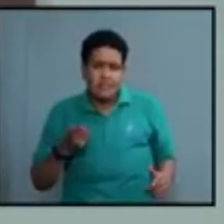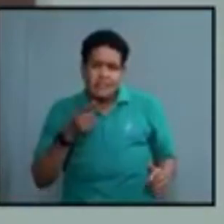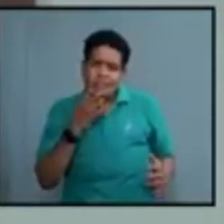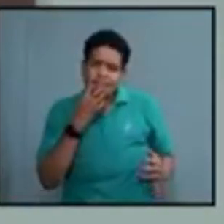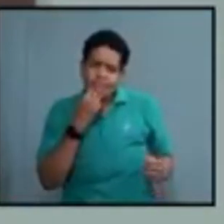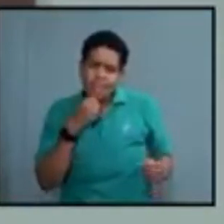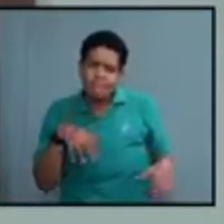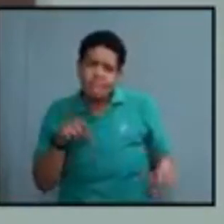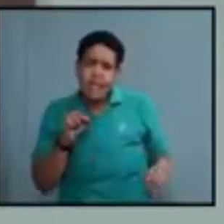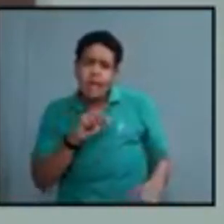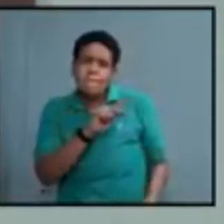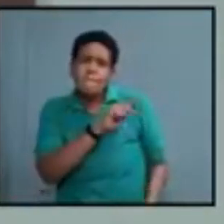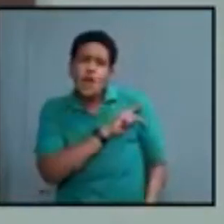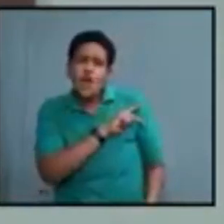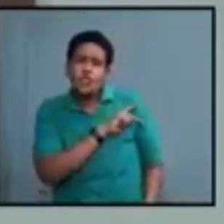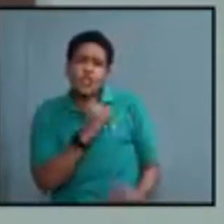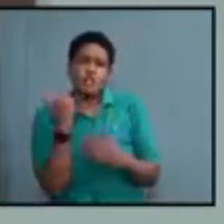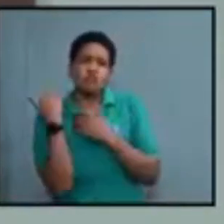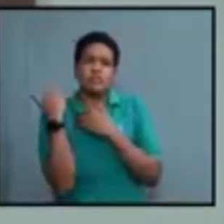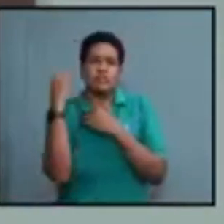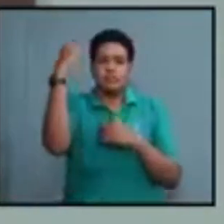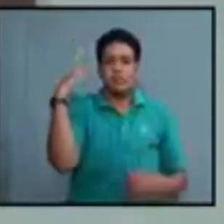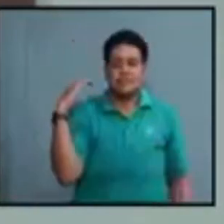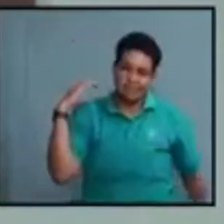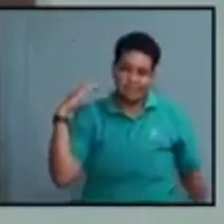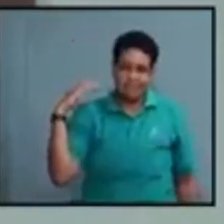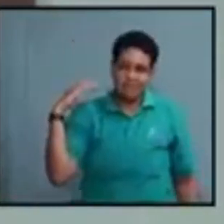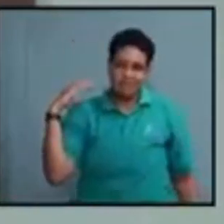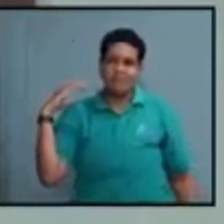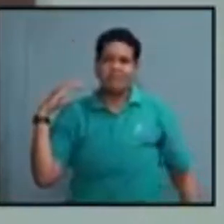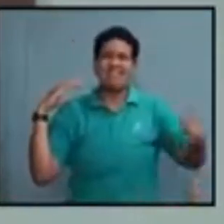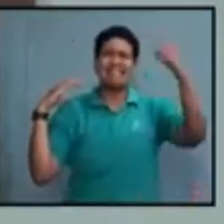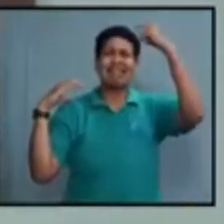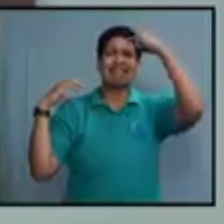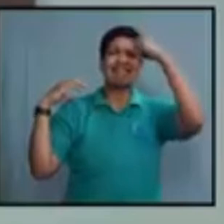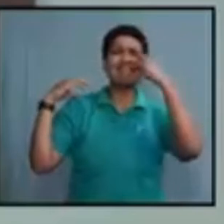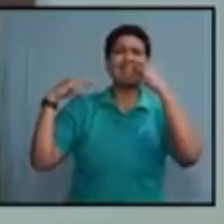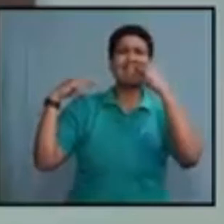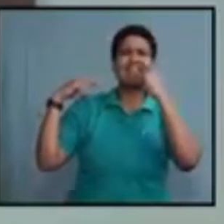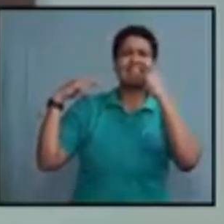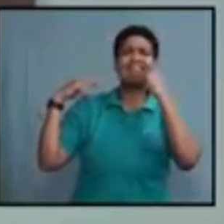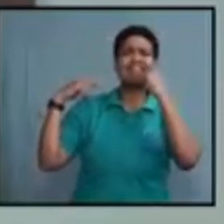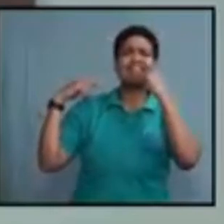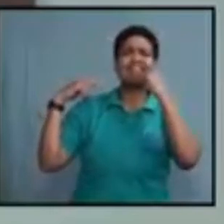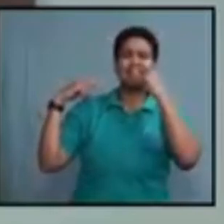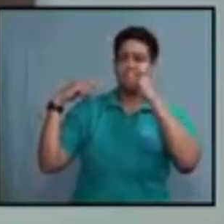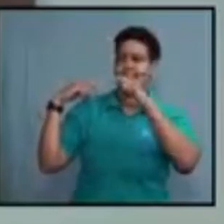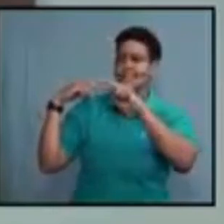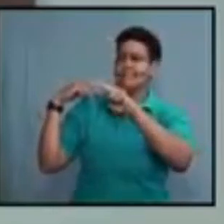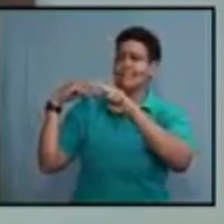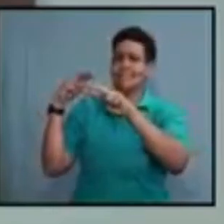personal responsibility, to exercise extreme